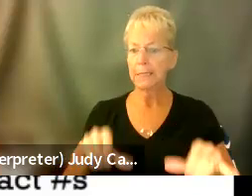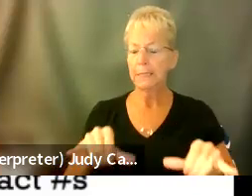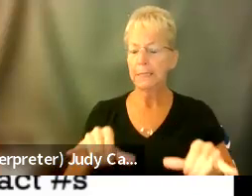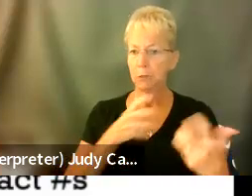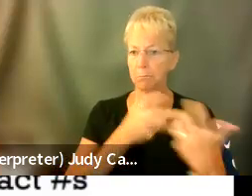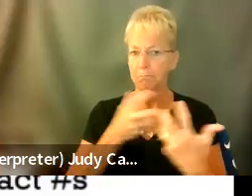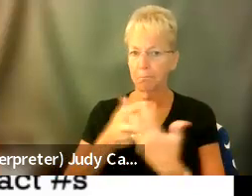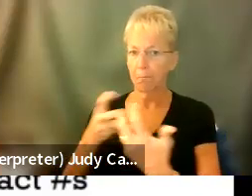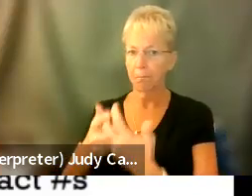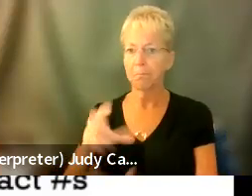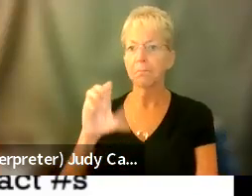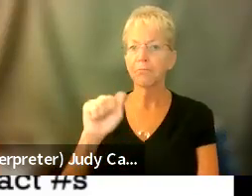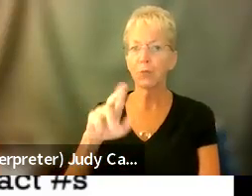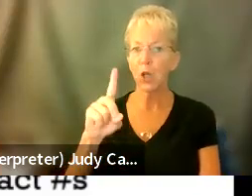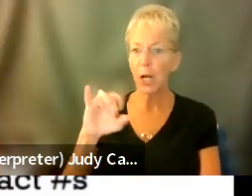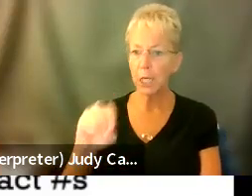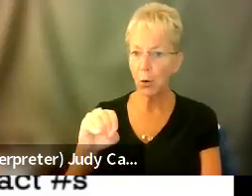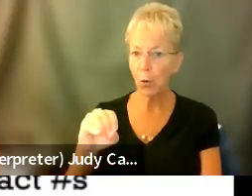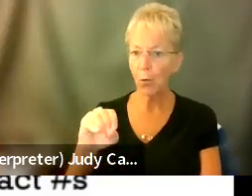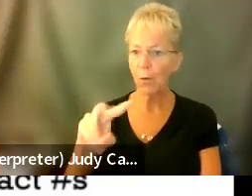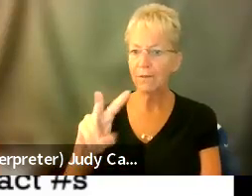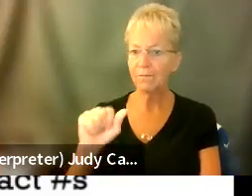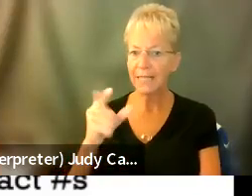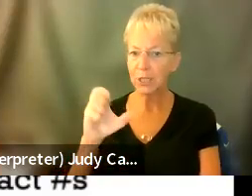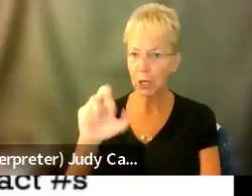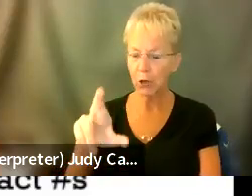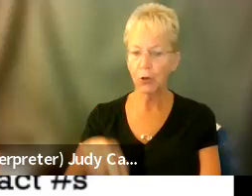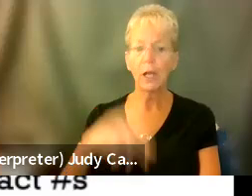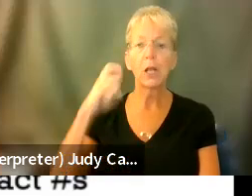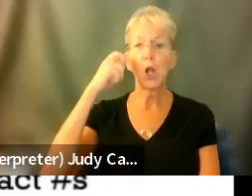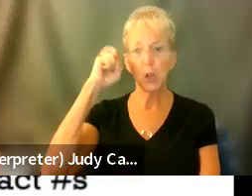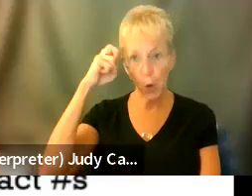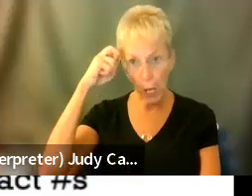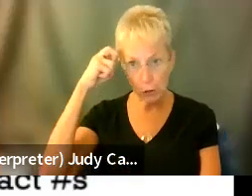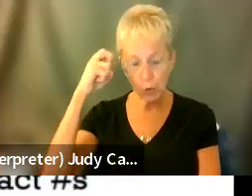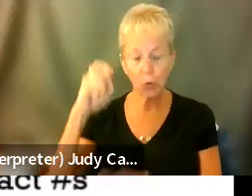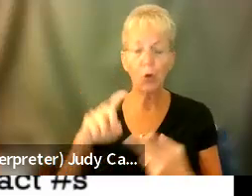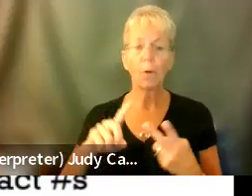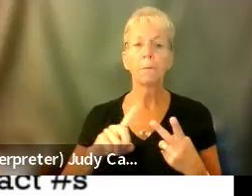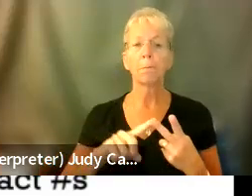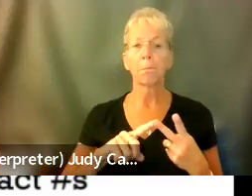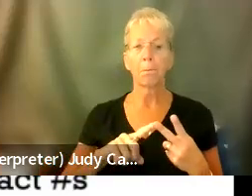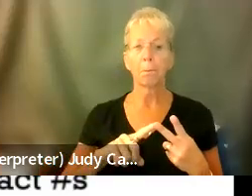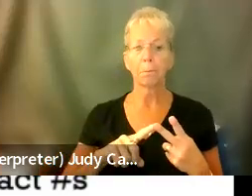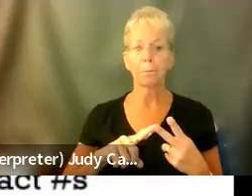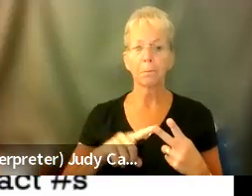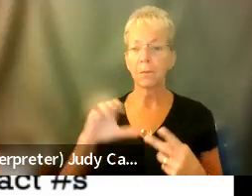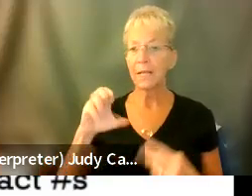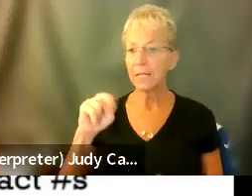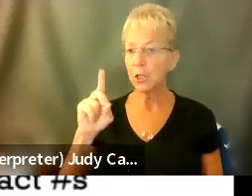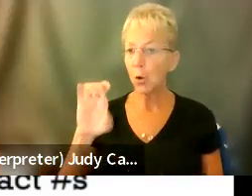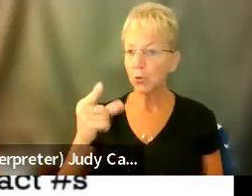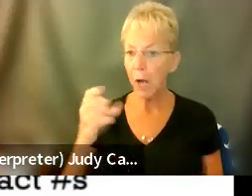cardiovascular, cardiovascular, neurological, endocrinology.